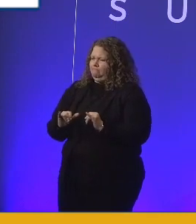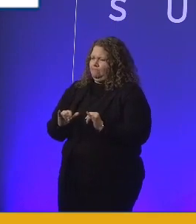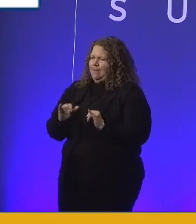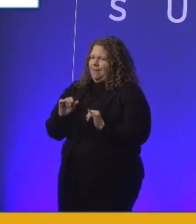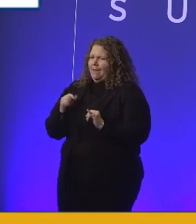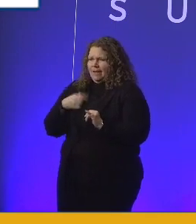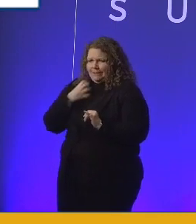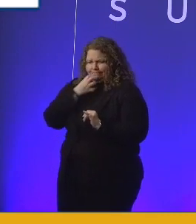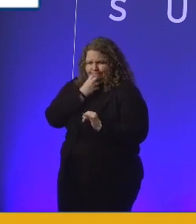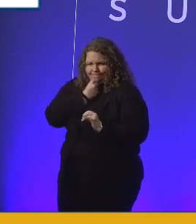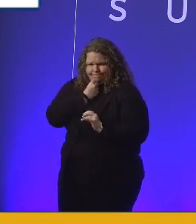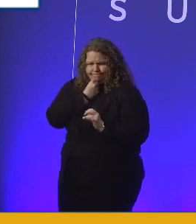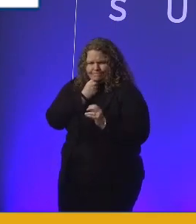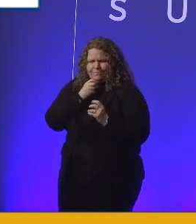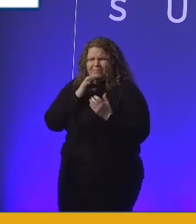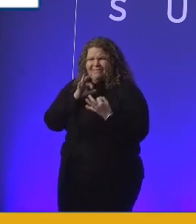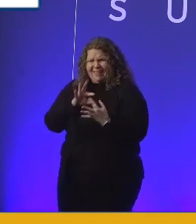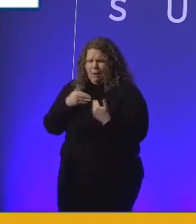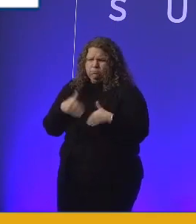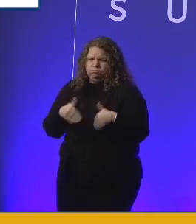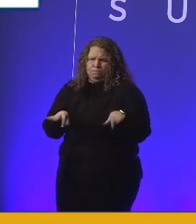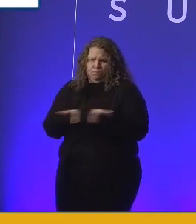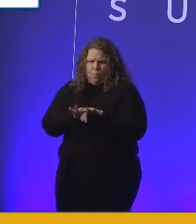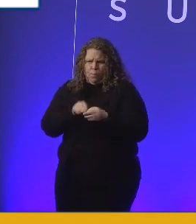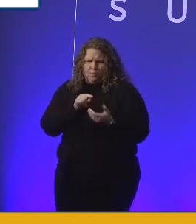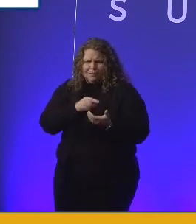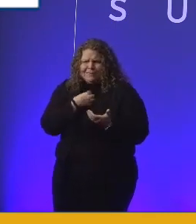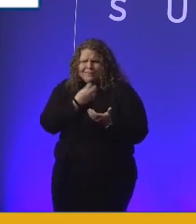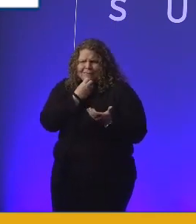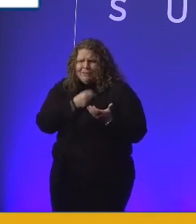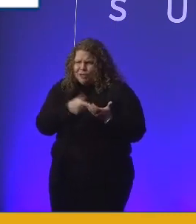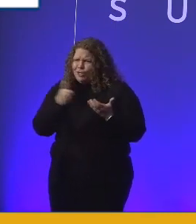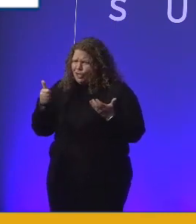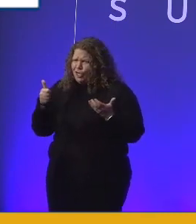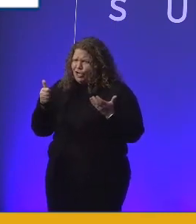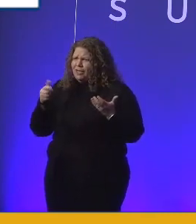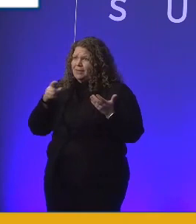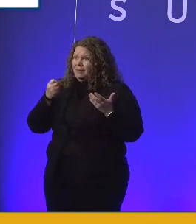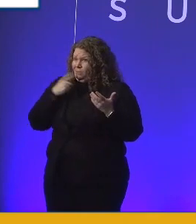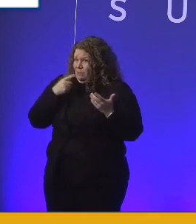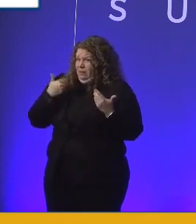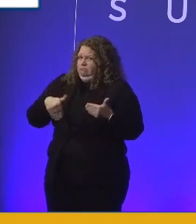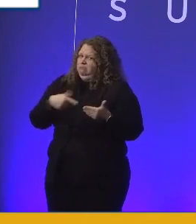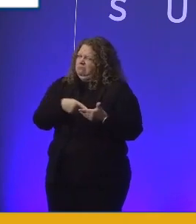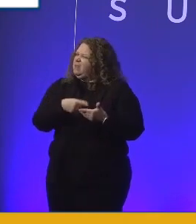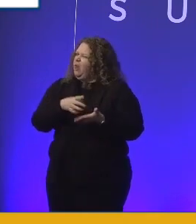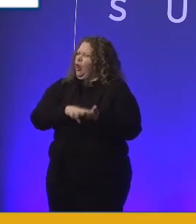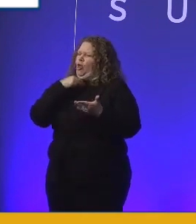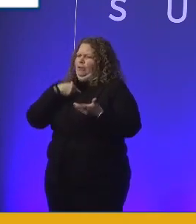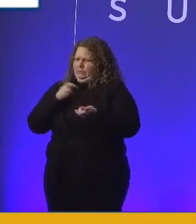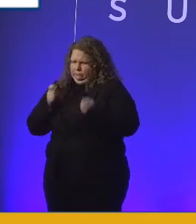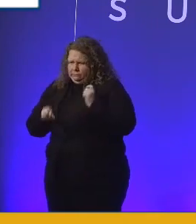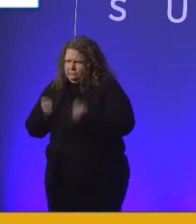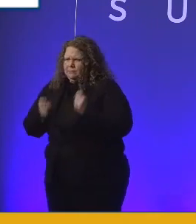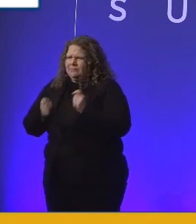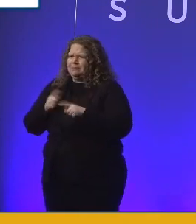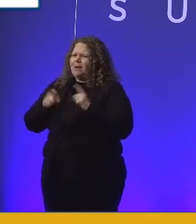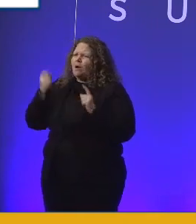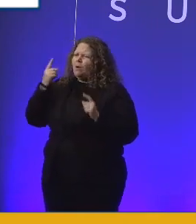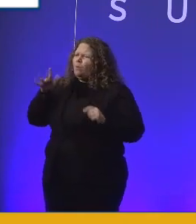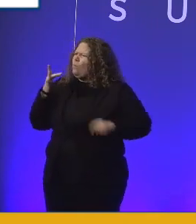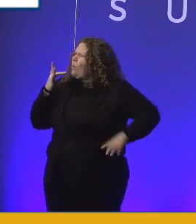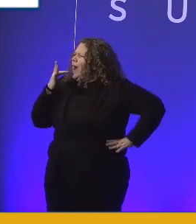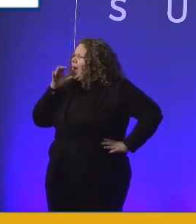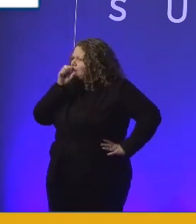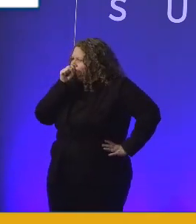fantastic feedback. And they're telling us it makes a difference. So why keep it a secret, really? Why just keep it